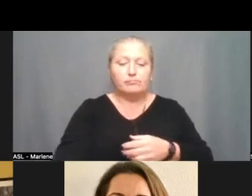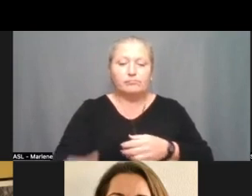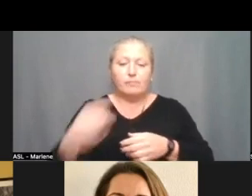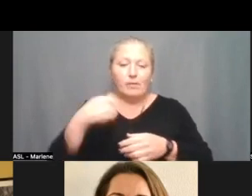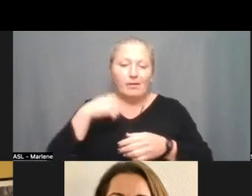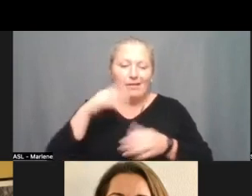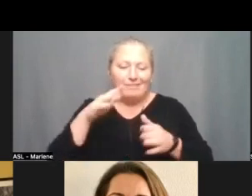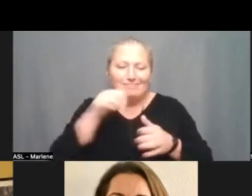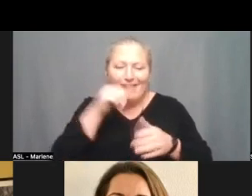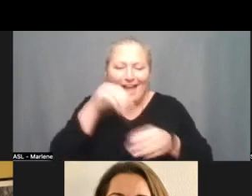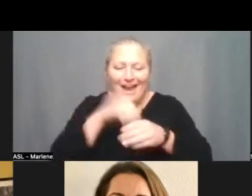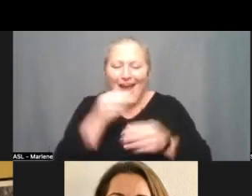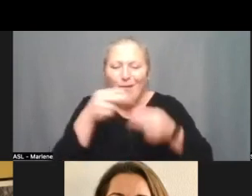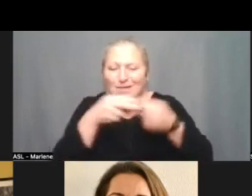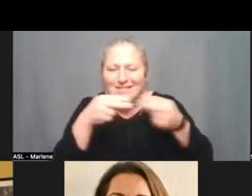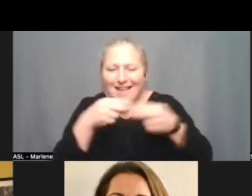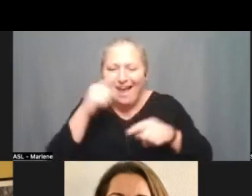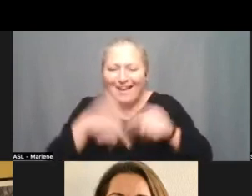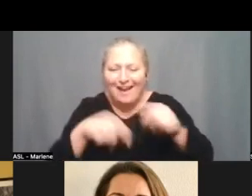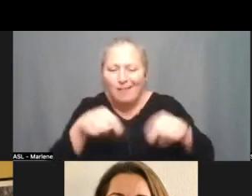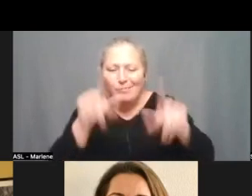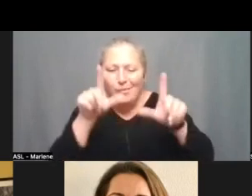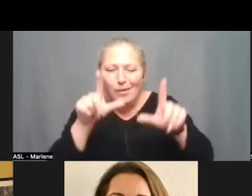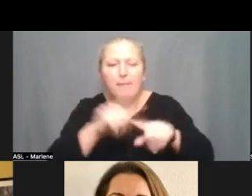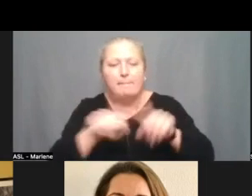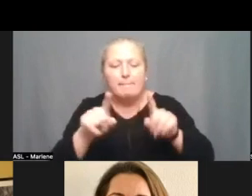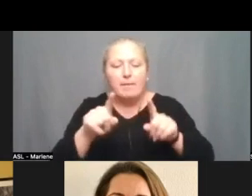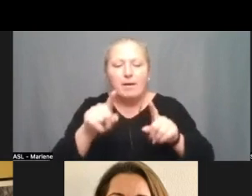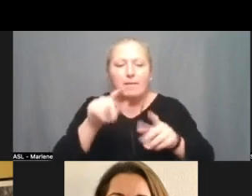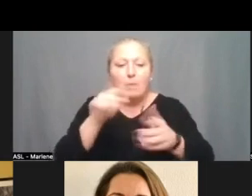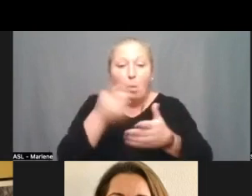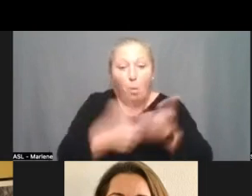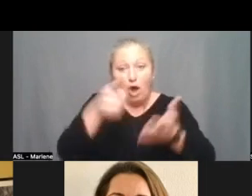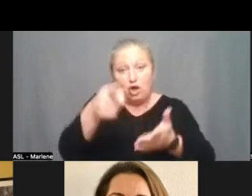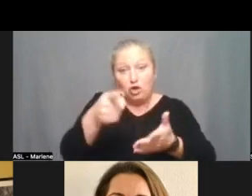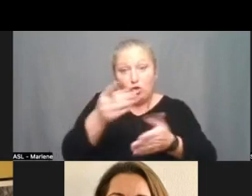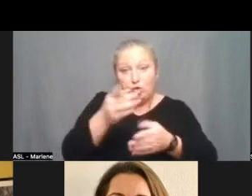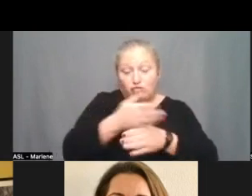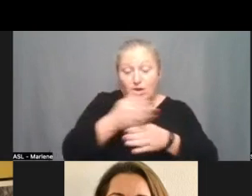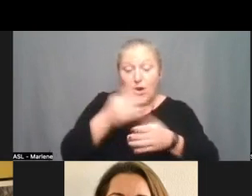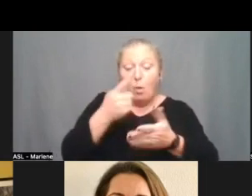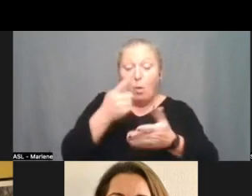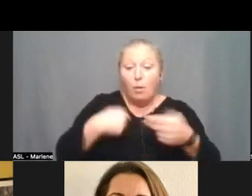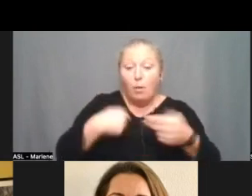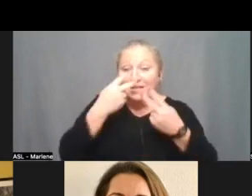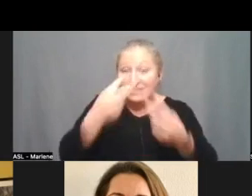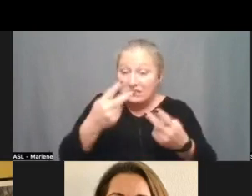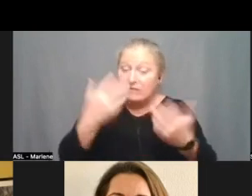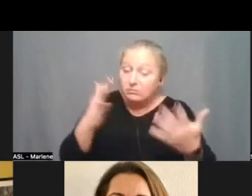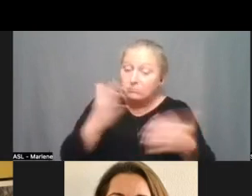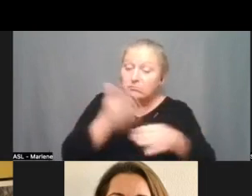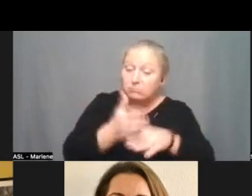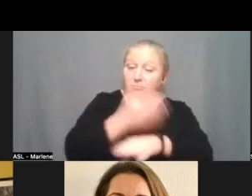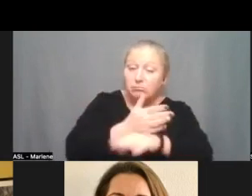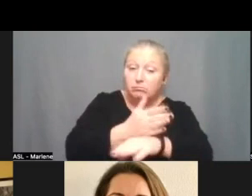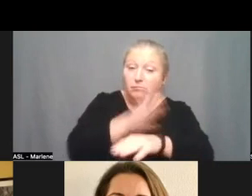can't actually like pull up that desegregated data but um from what you shared it seems like we're seeing gains across all of our